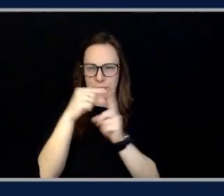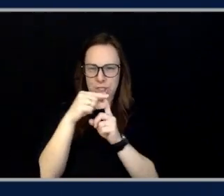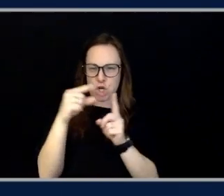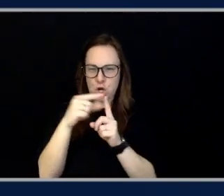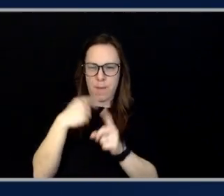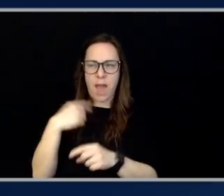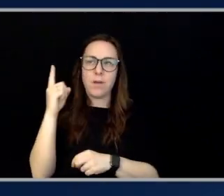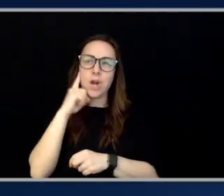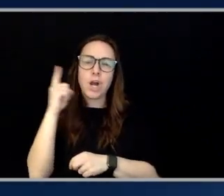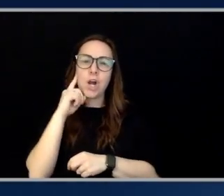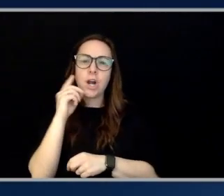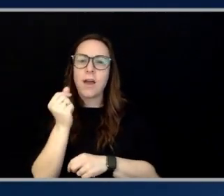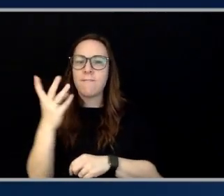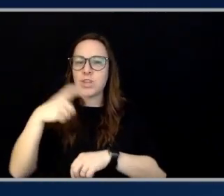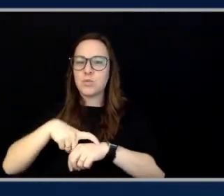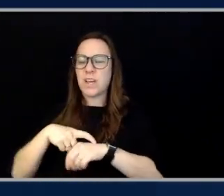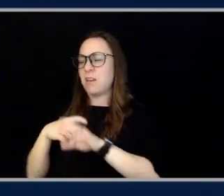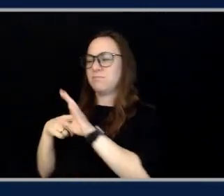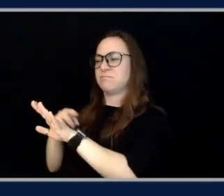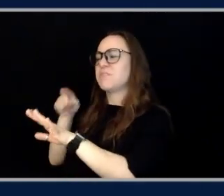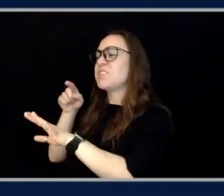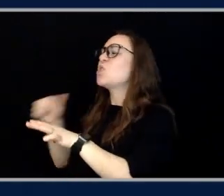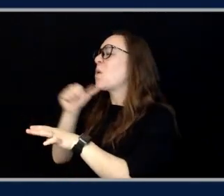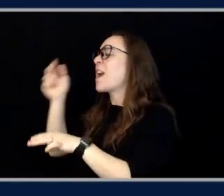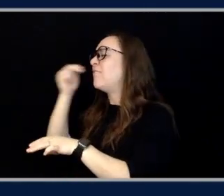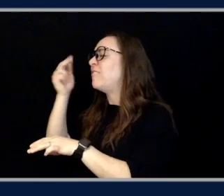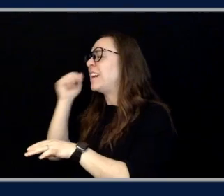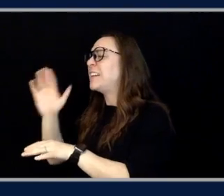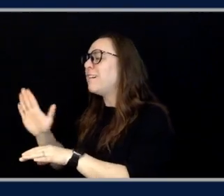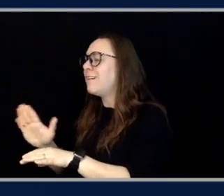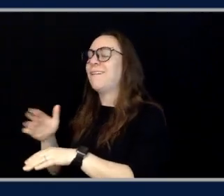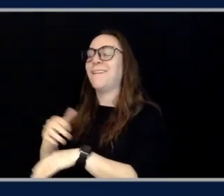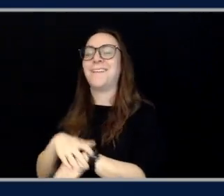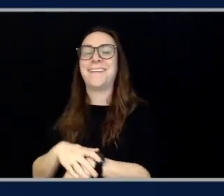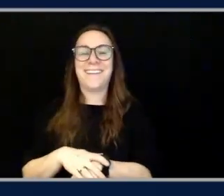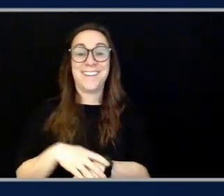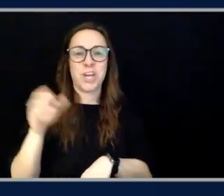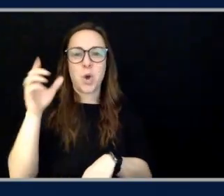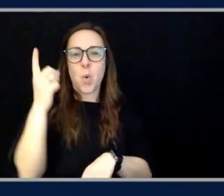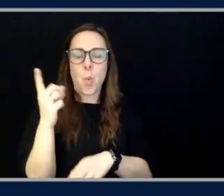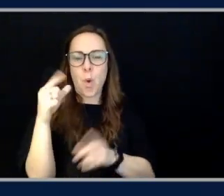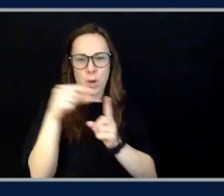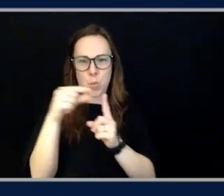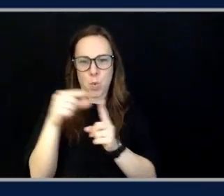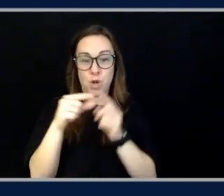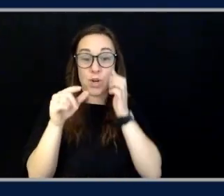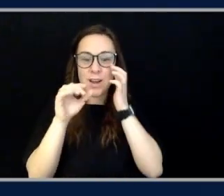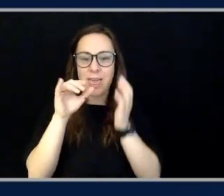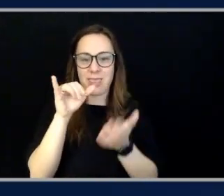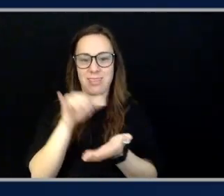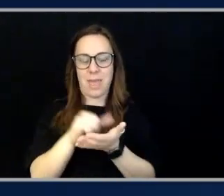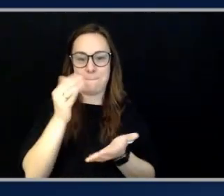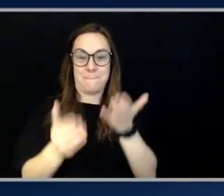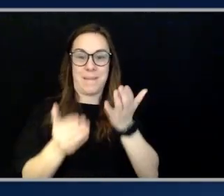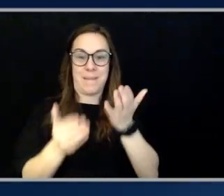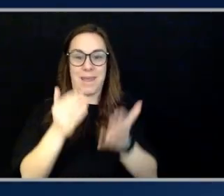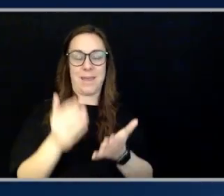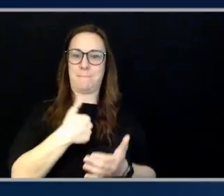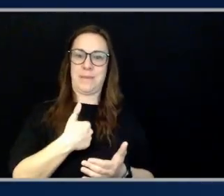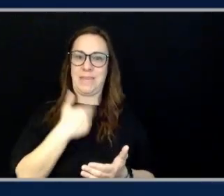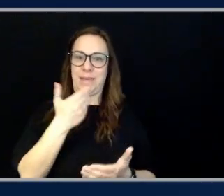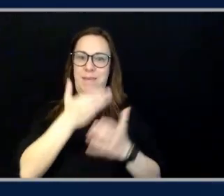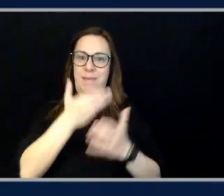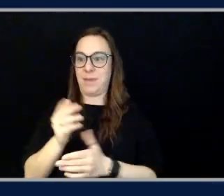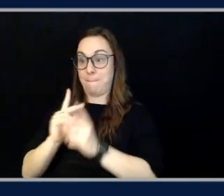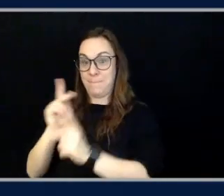Uh, he doesn't humor me ever. Never. Uh, he dropped in a term there that, that maybe chat and maybe me are unfamiliar with.